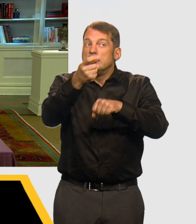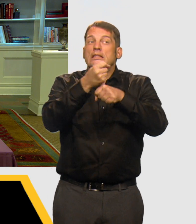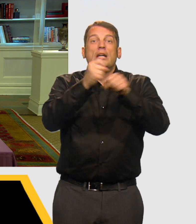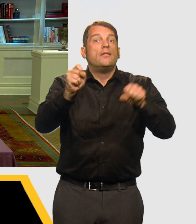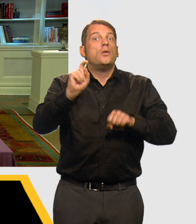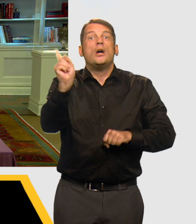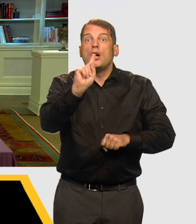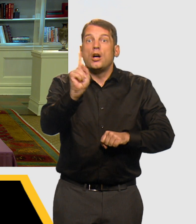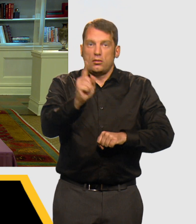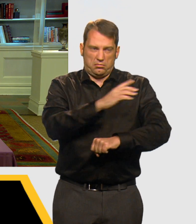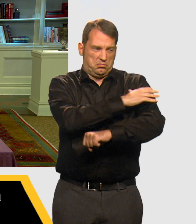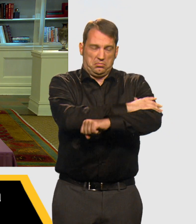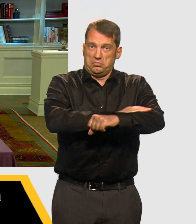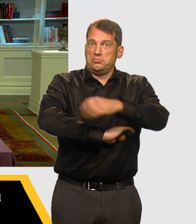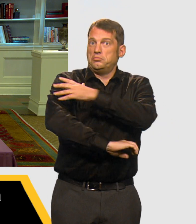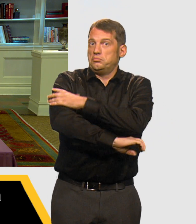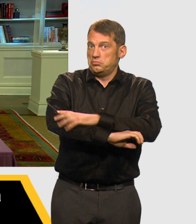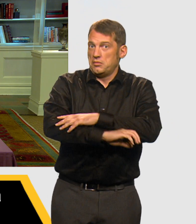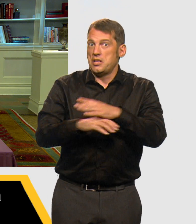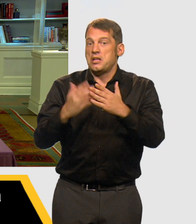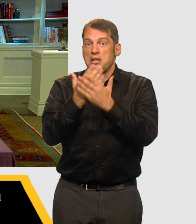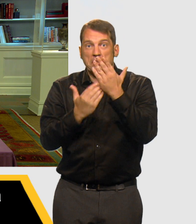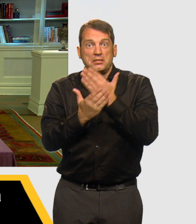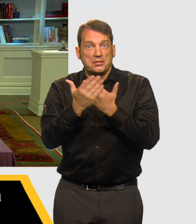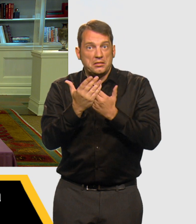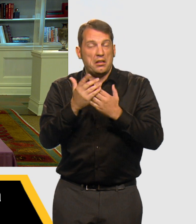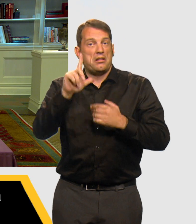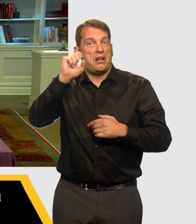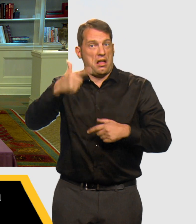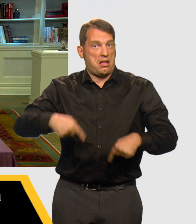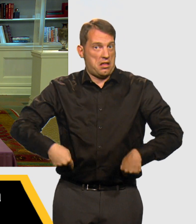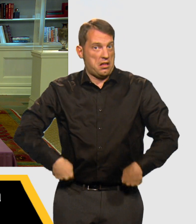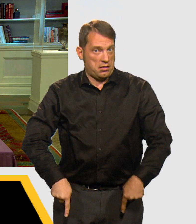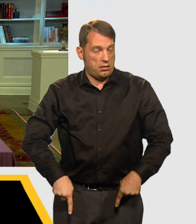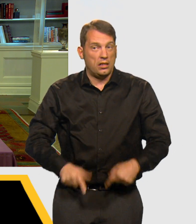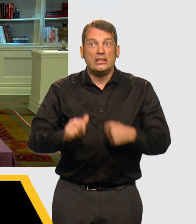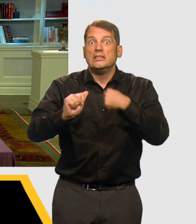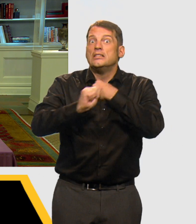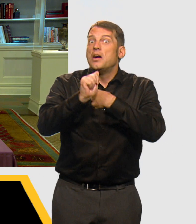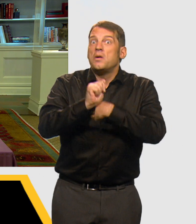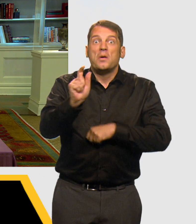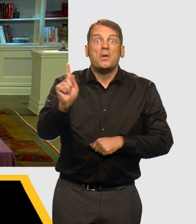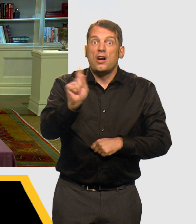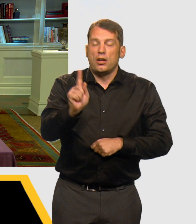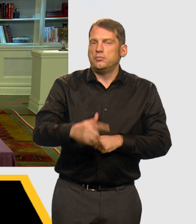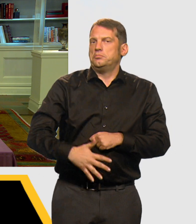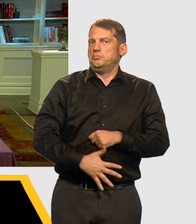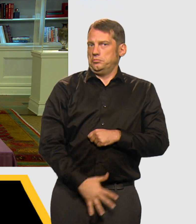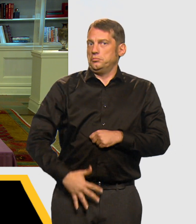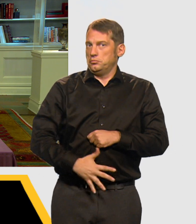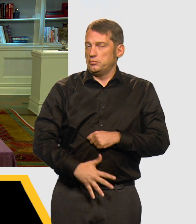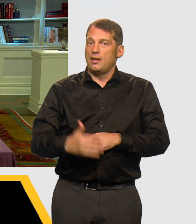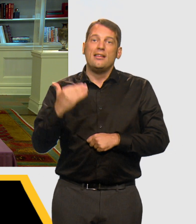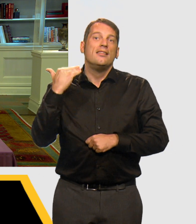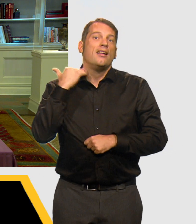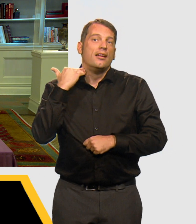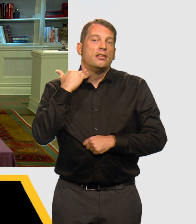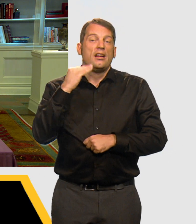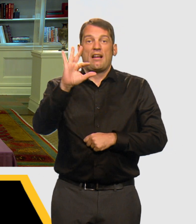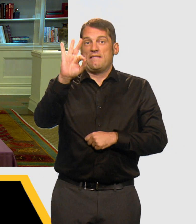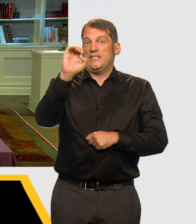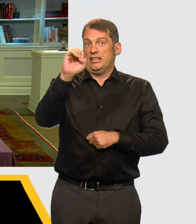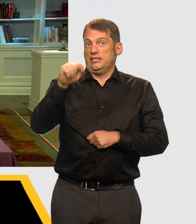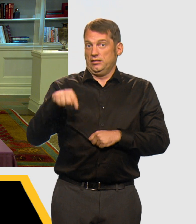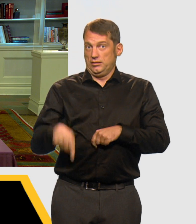or under the skin. The safest places to inject are on your arms, hands, and legs. The most dangerous areas